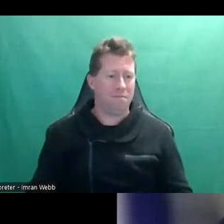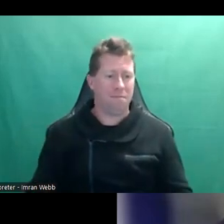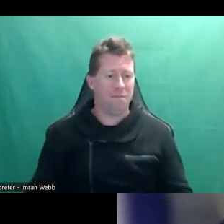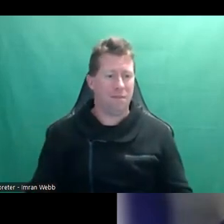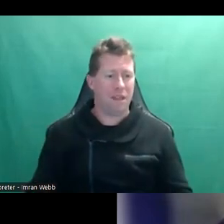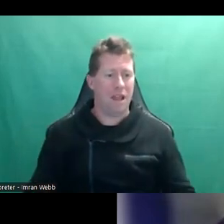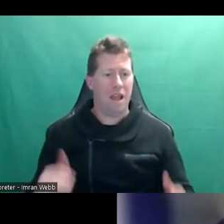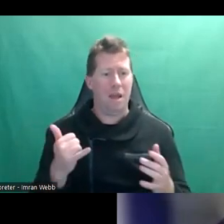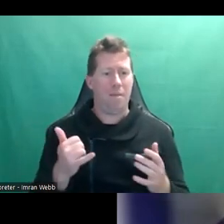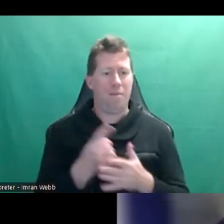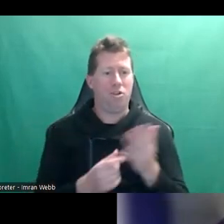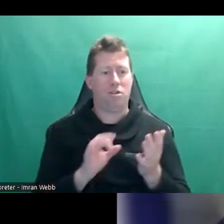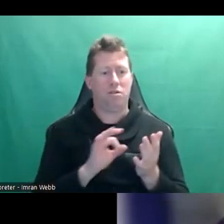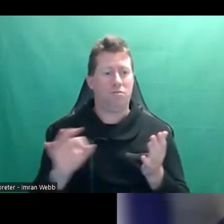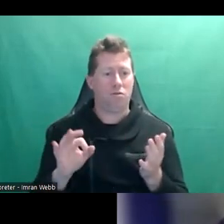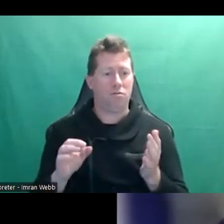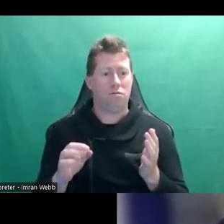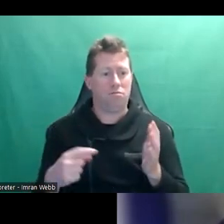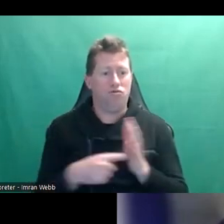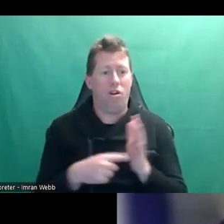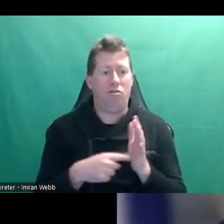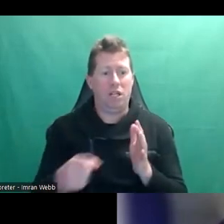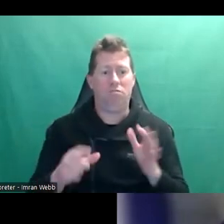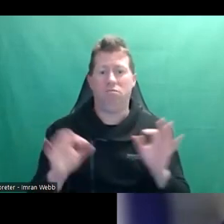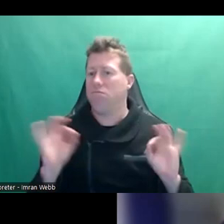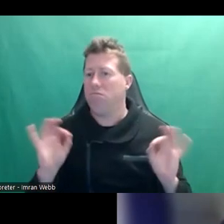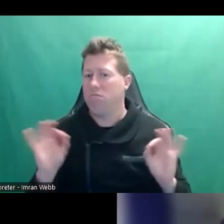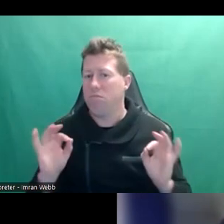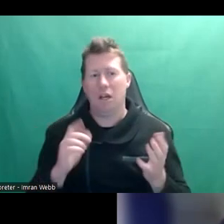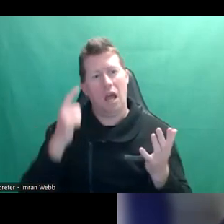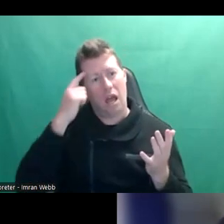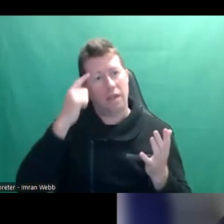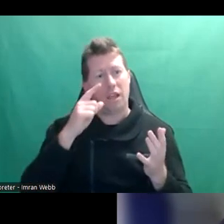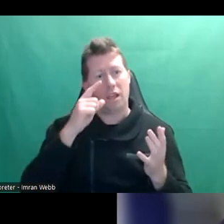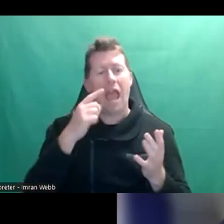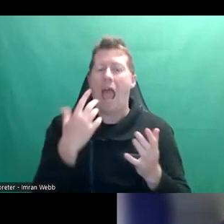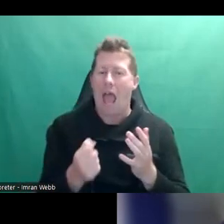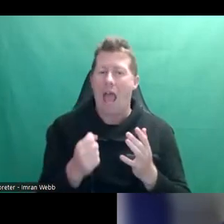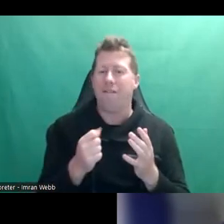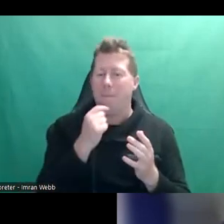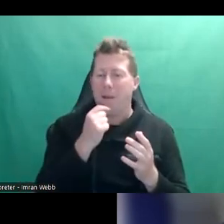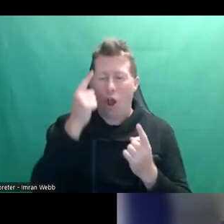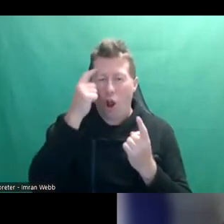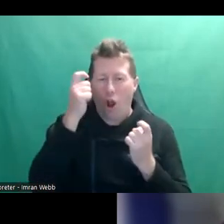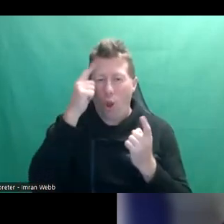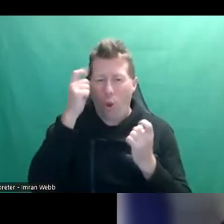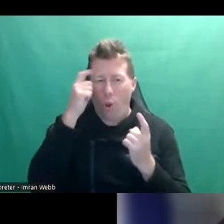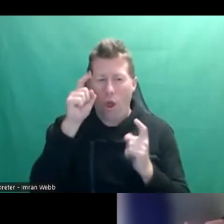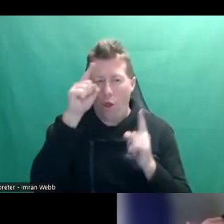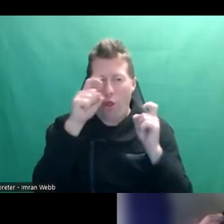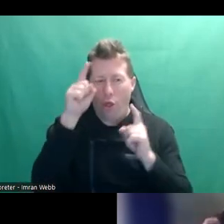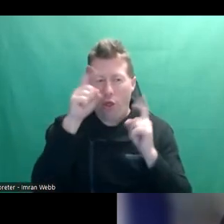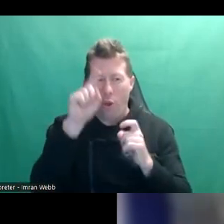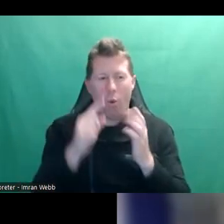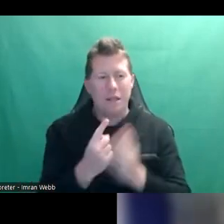their biggest priority in life. But I think you can get clues from having conversations about what's what's going on around them